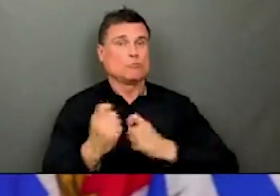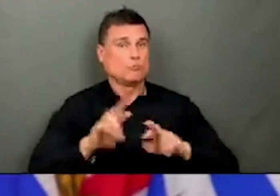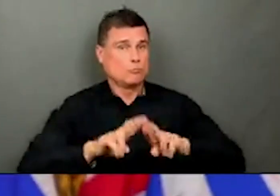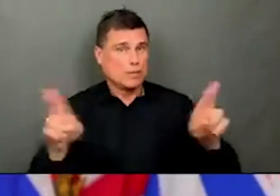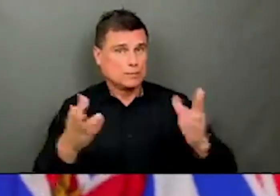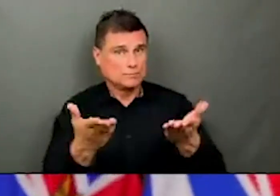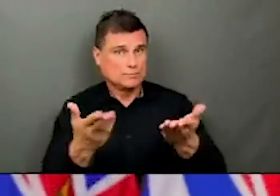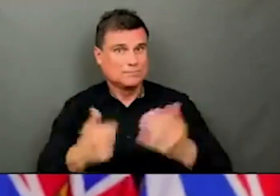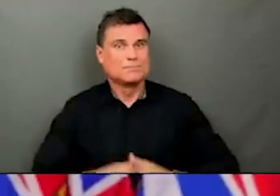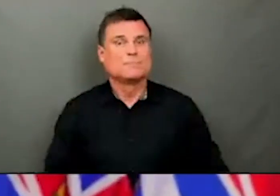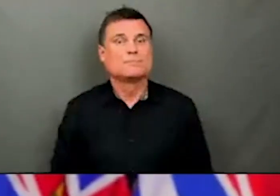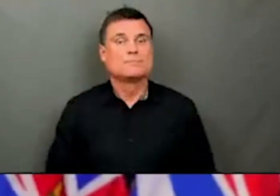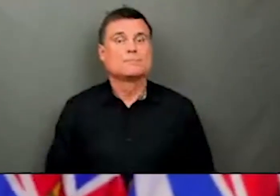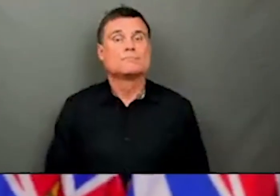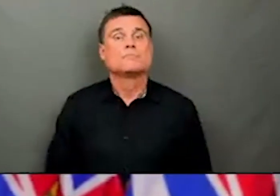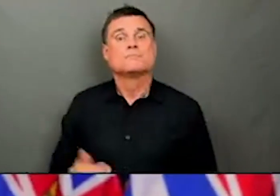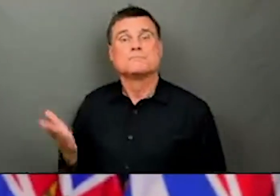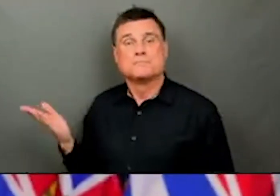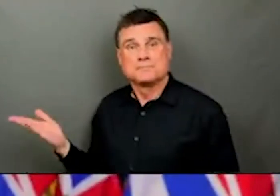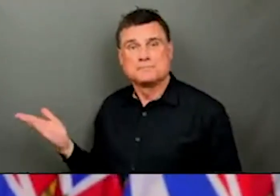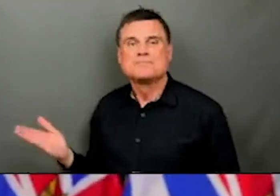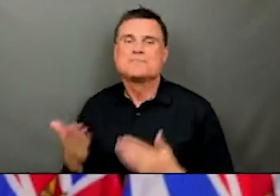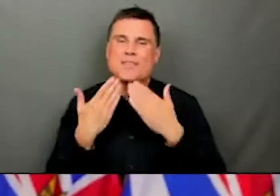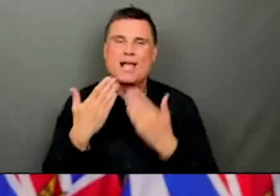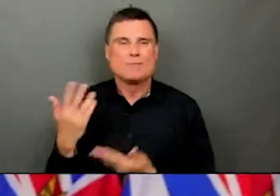Thank you, Adrian and Dr Henry. Again,